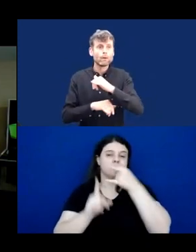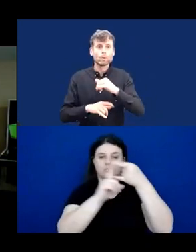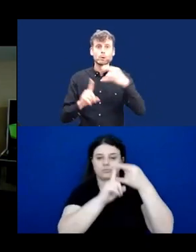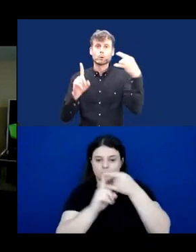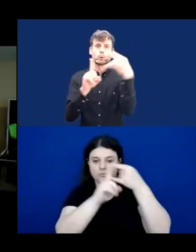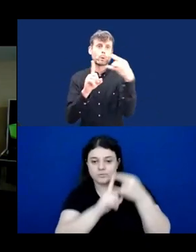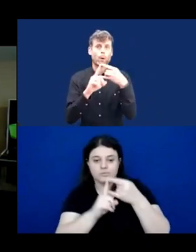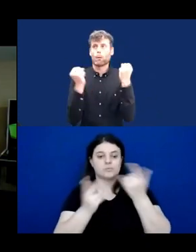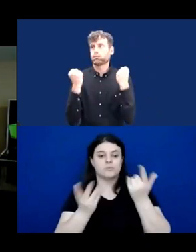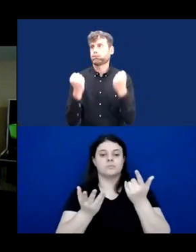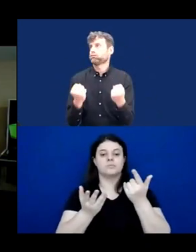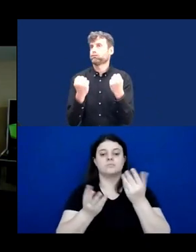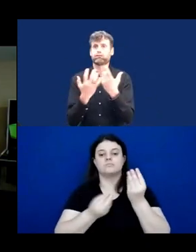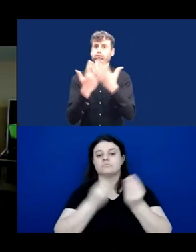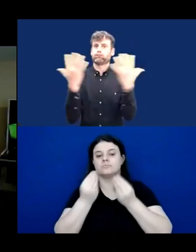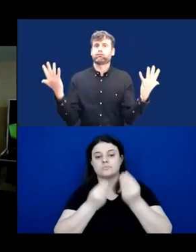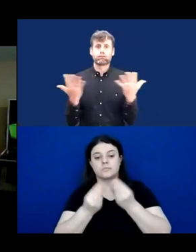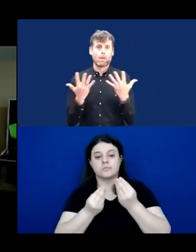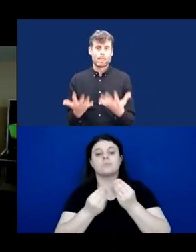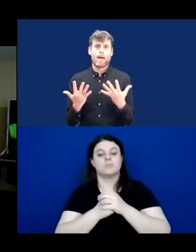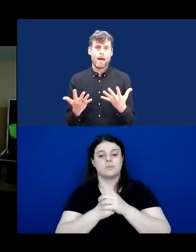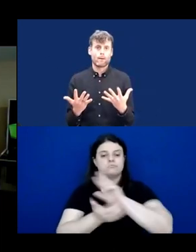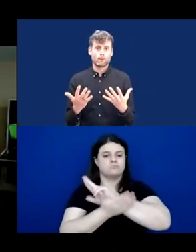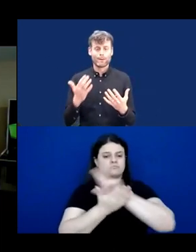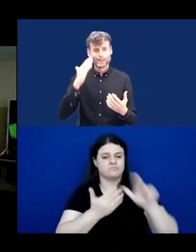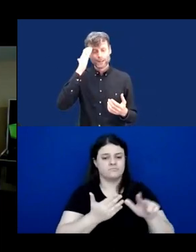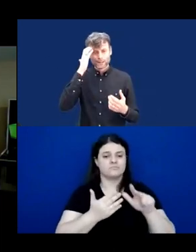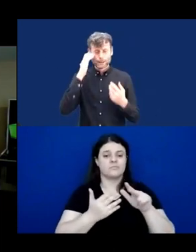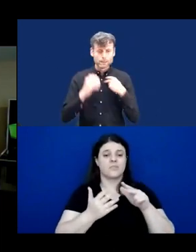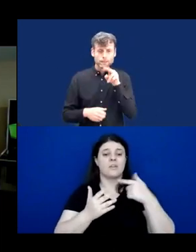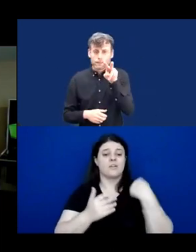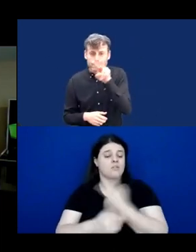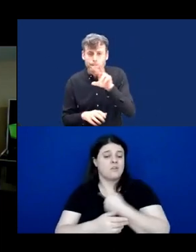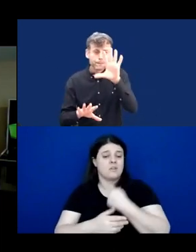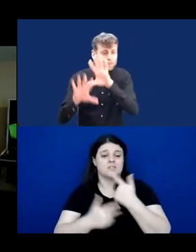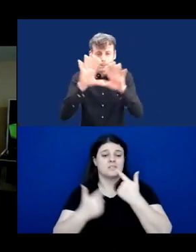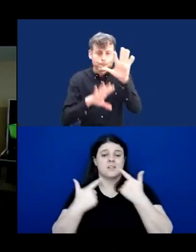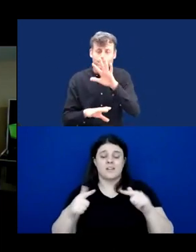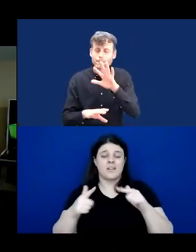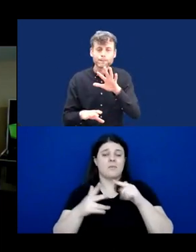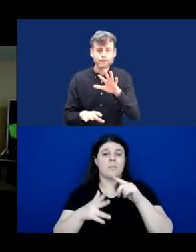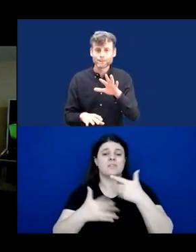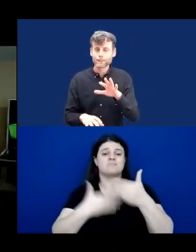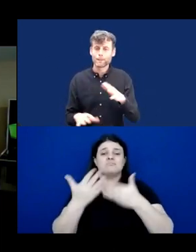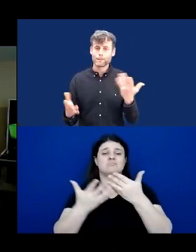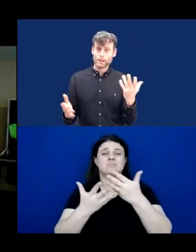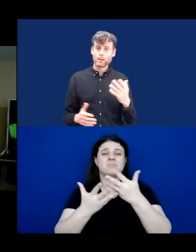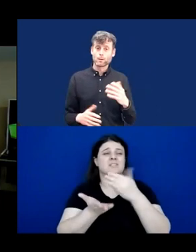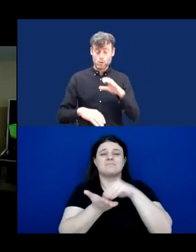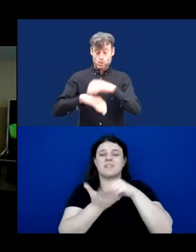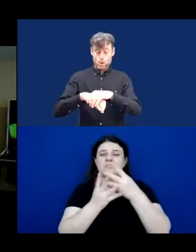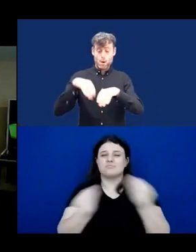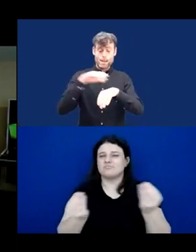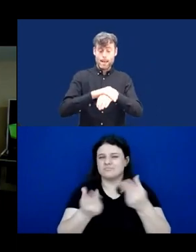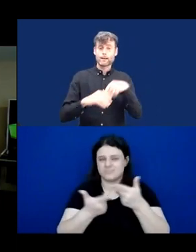the features of our language disappear and aren't accessible because it takes two people to communicate in protactile. So